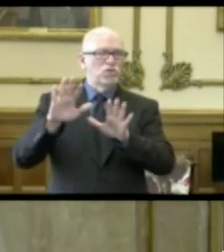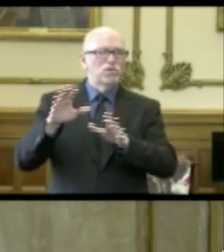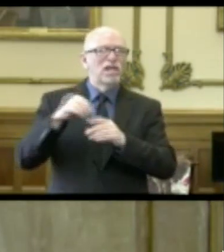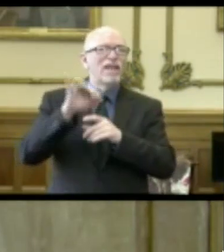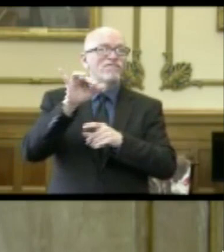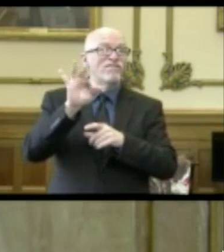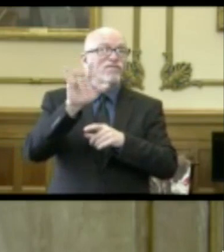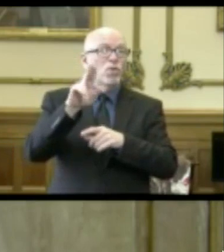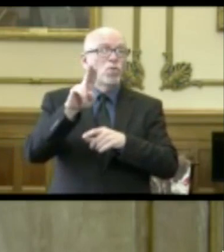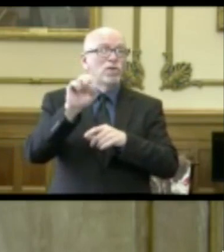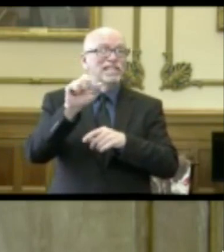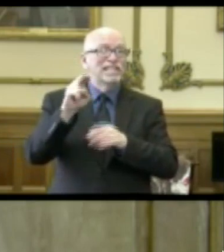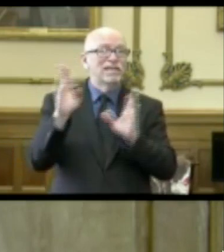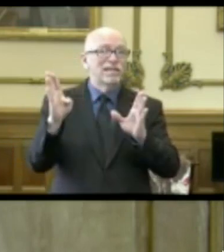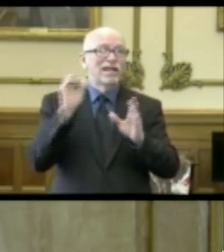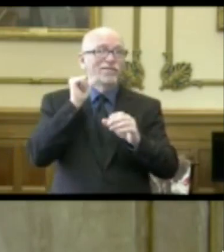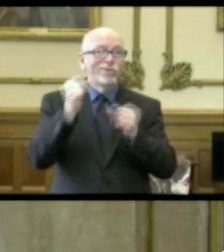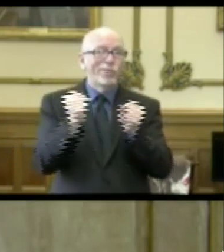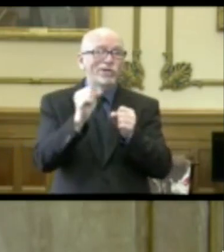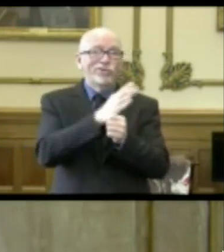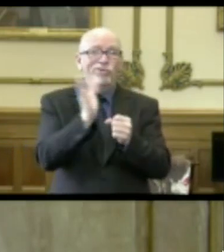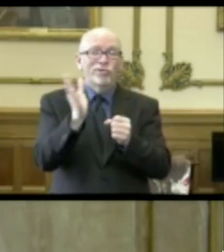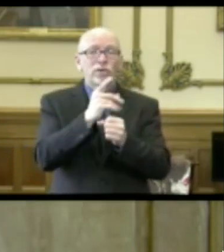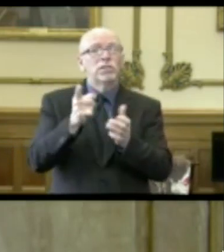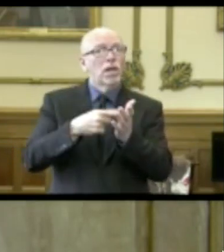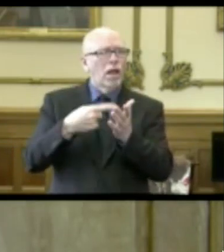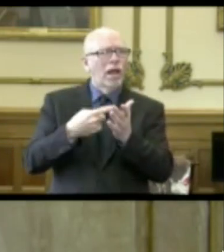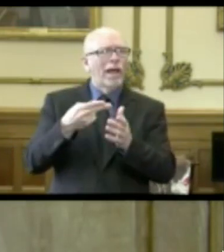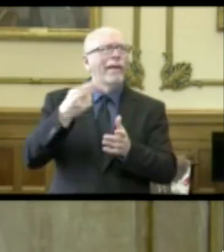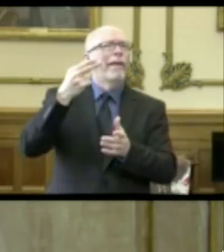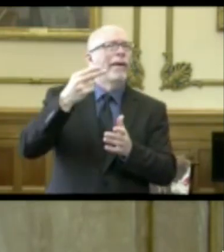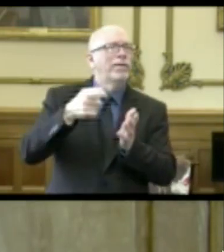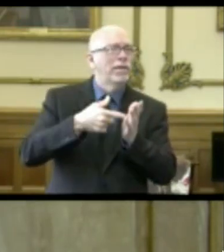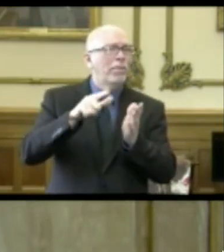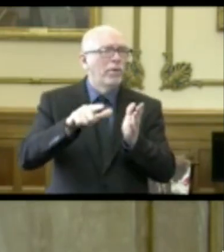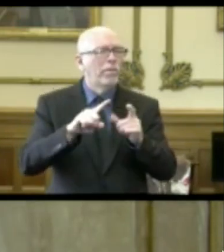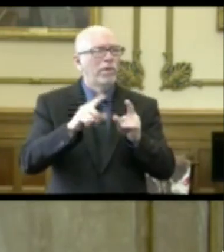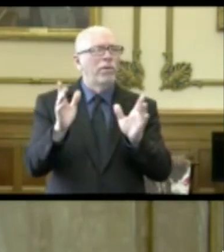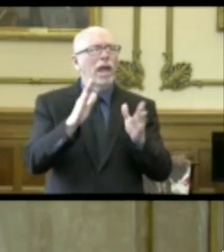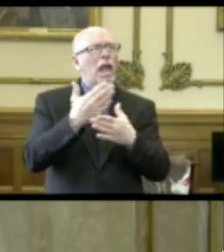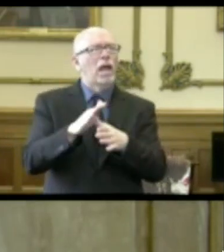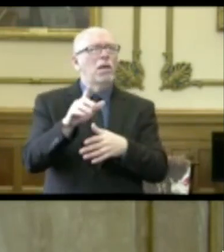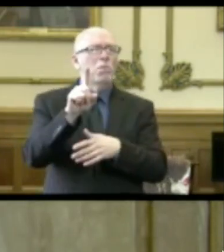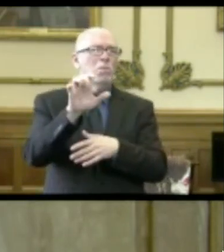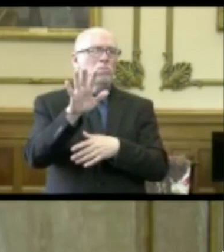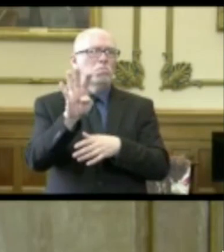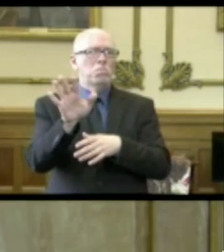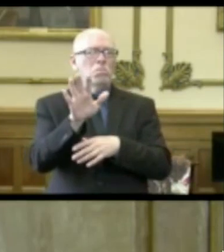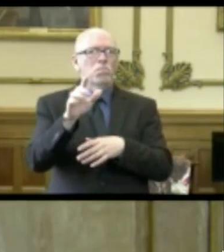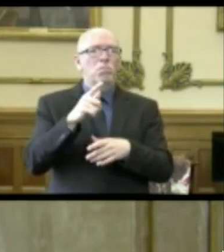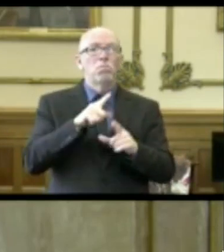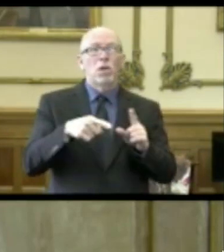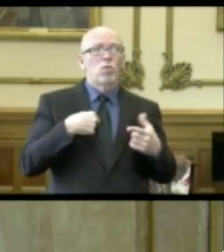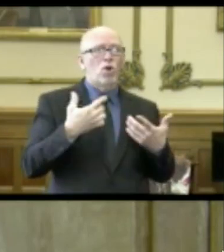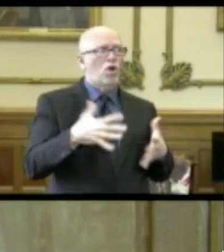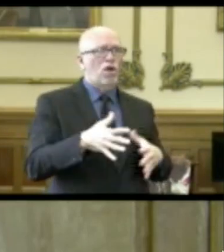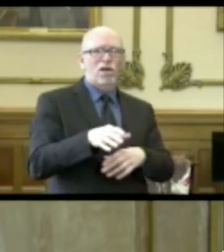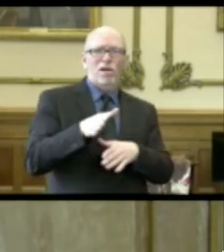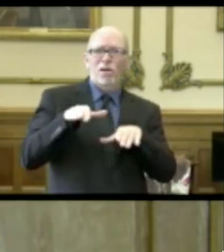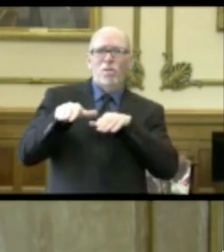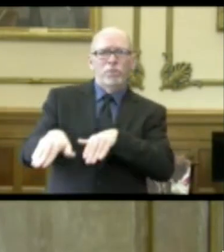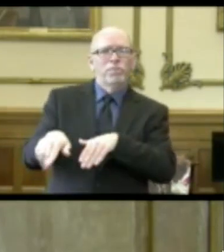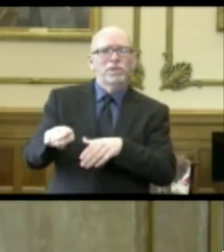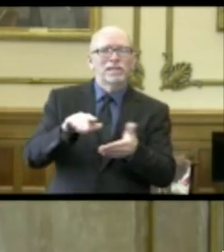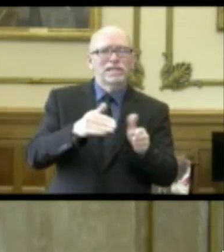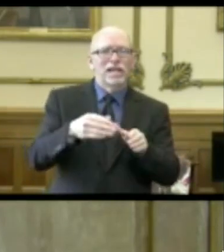our flu season per year, we have had years that have been higher, but we have already had many, many more deaths than that here in the state